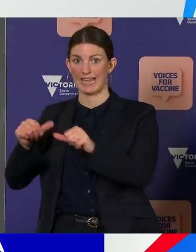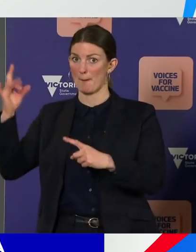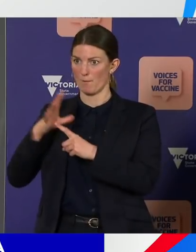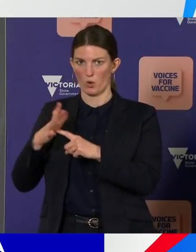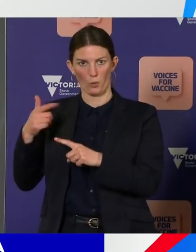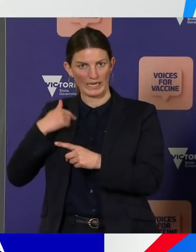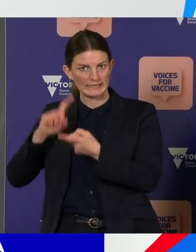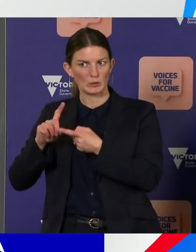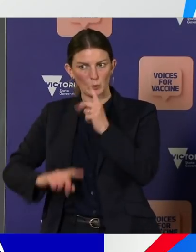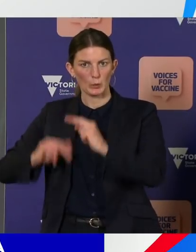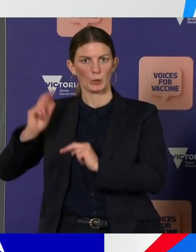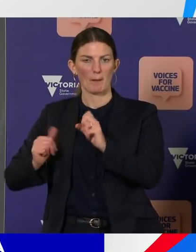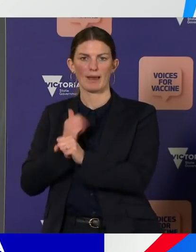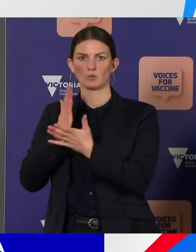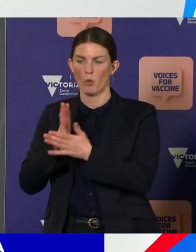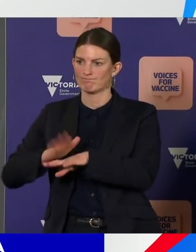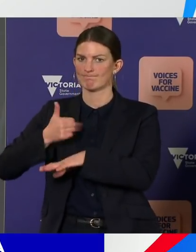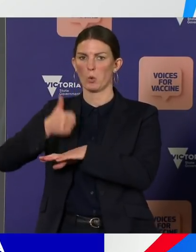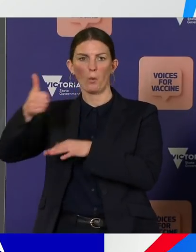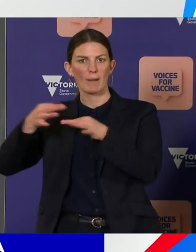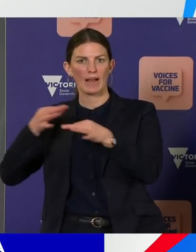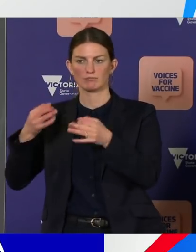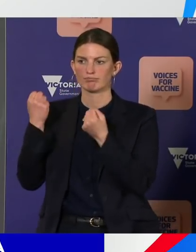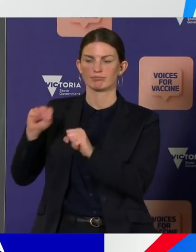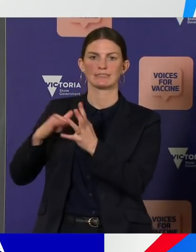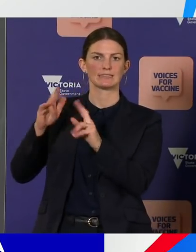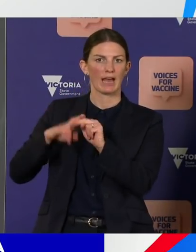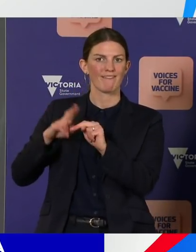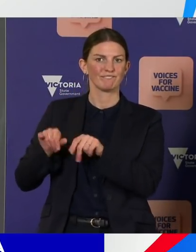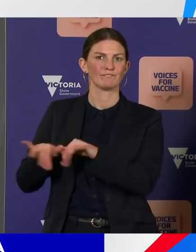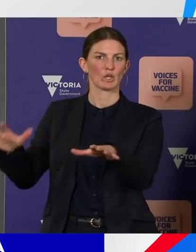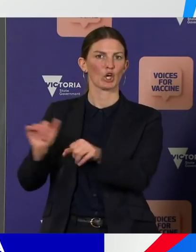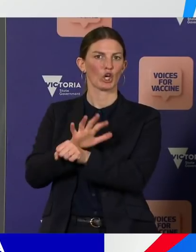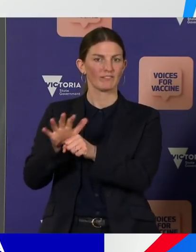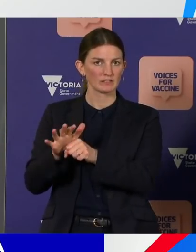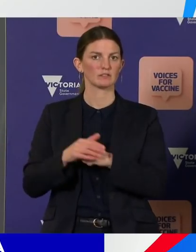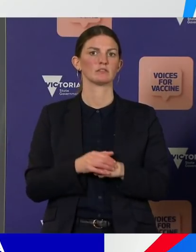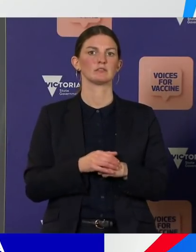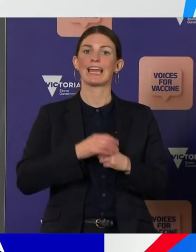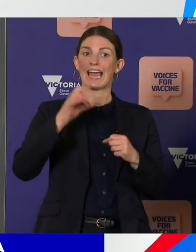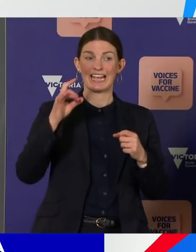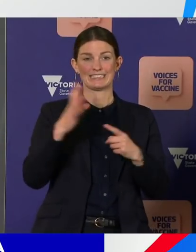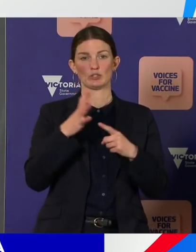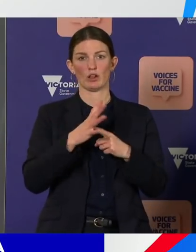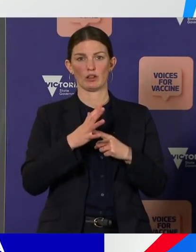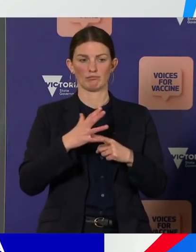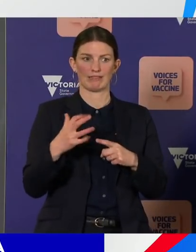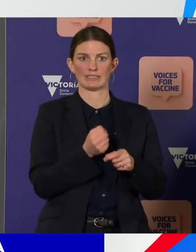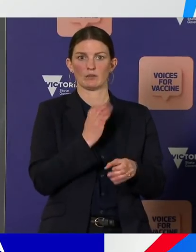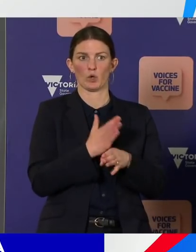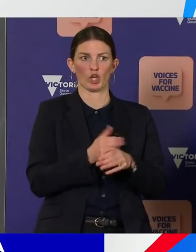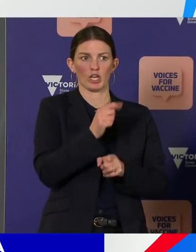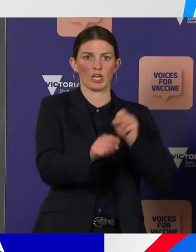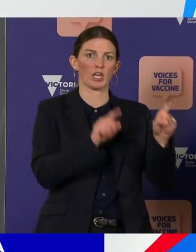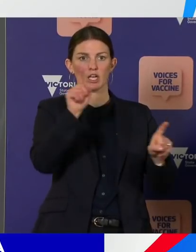ensure that the very best protocols are in place. And essential workers generally represent both a huge opportunity for us to ensure we